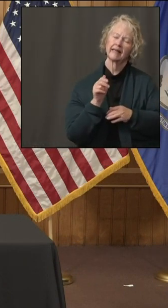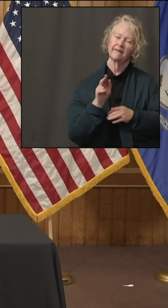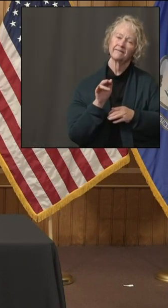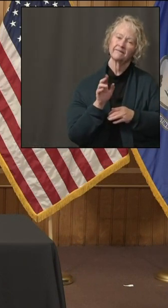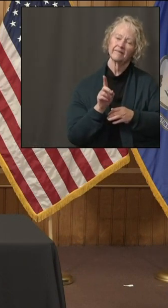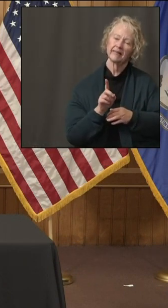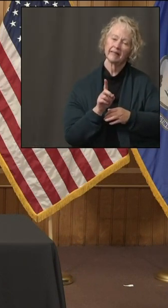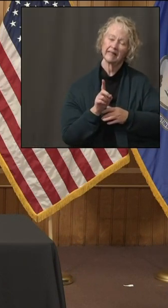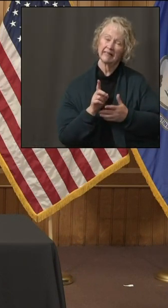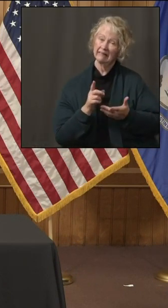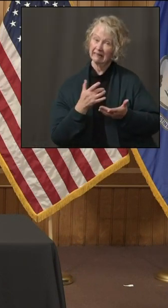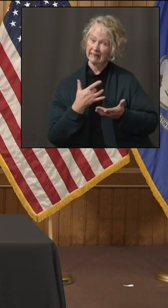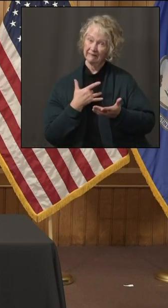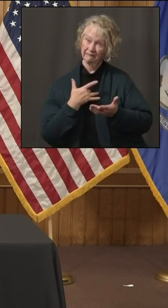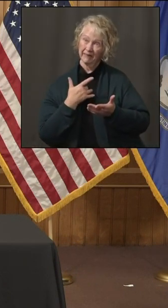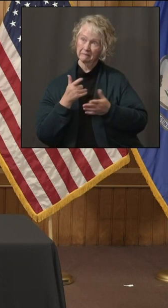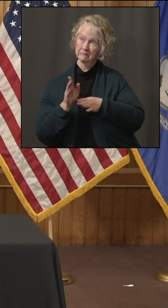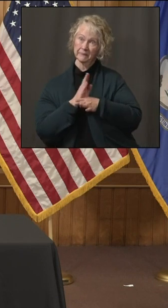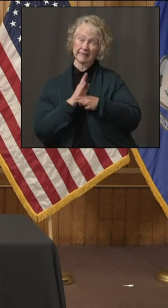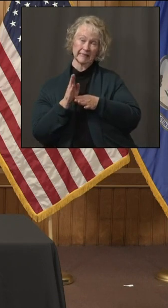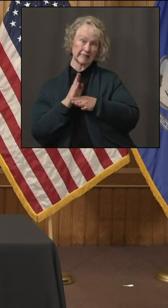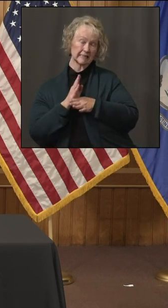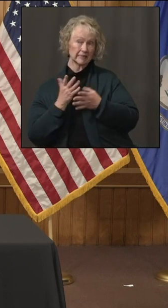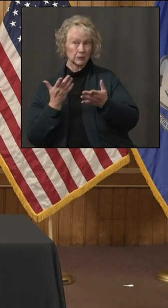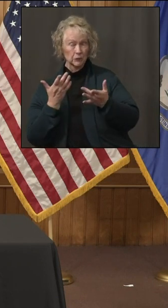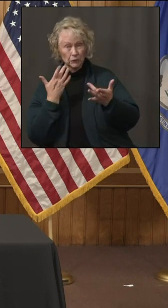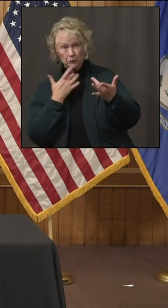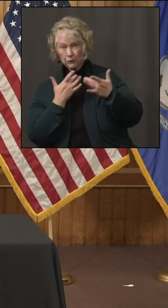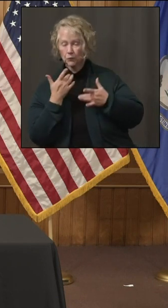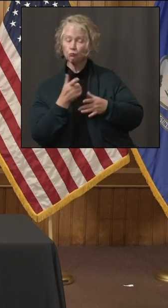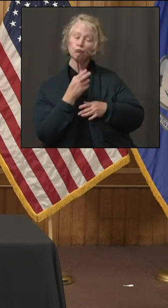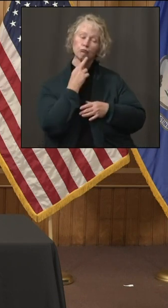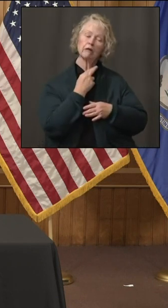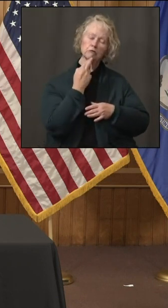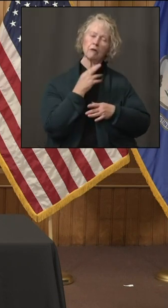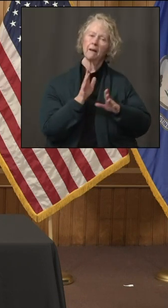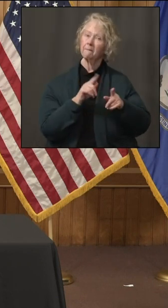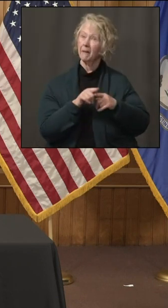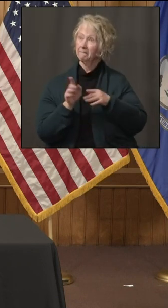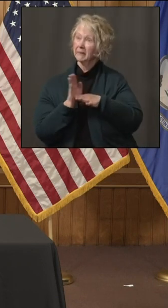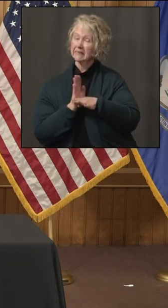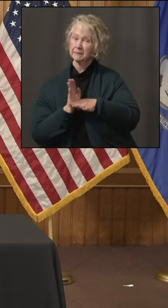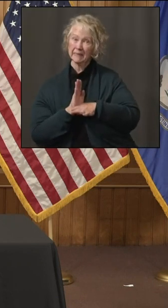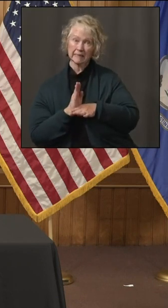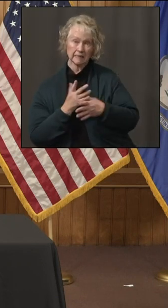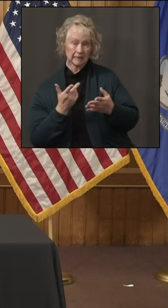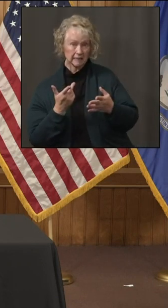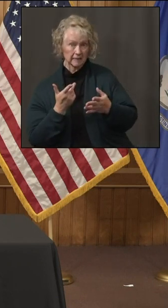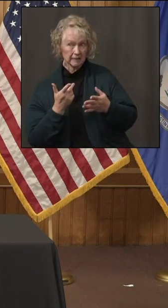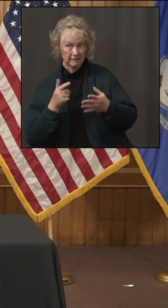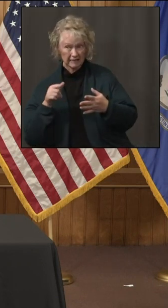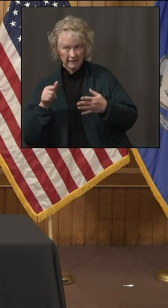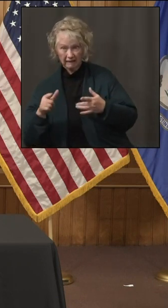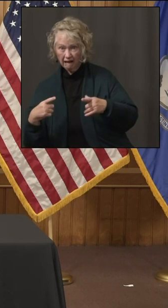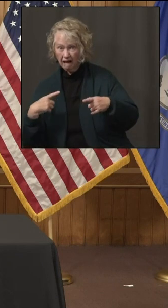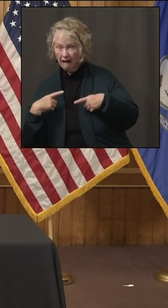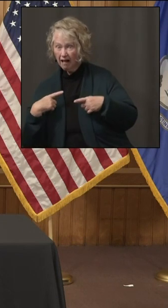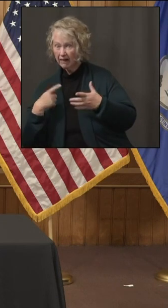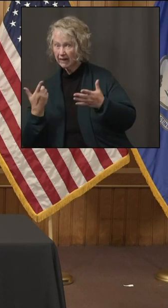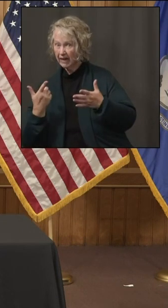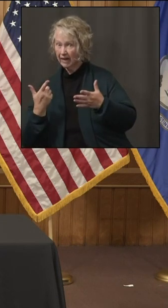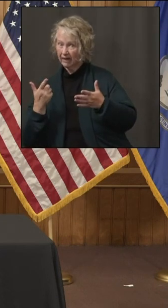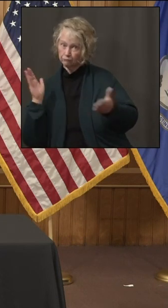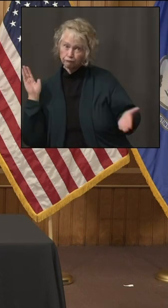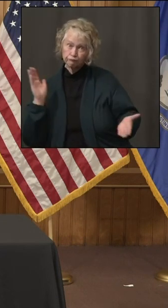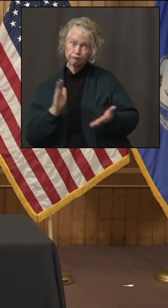holiday season get for retailers? We've spoken a lot about the restaurants, but what about the stores? you have numbers on how much they'll be